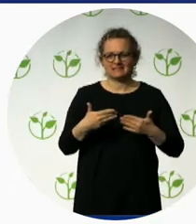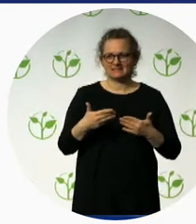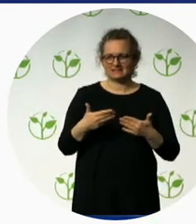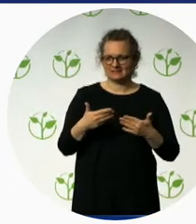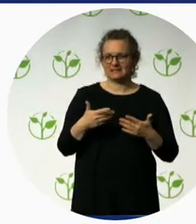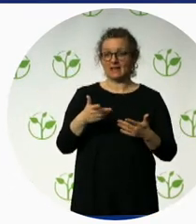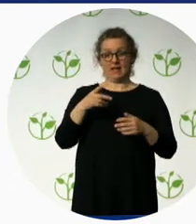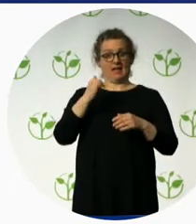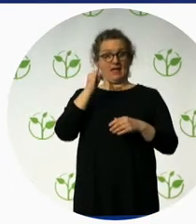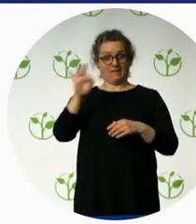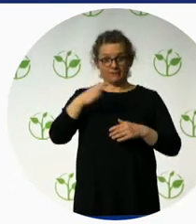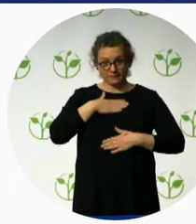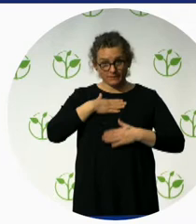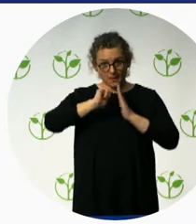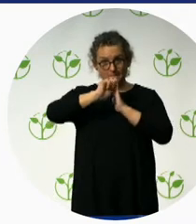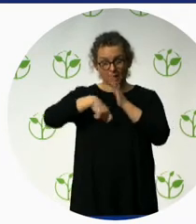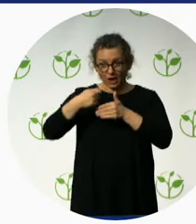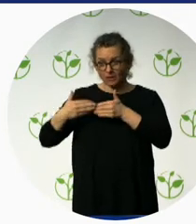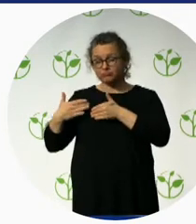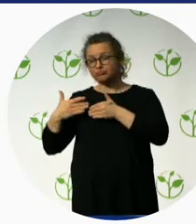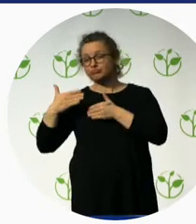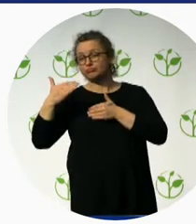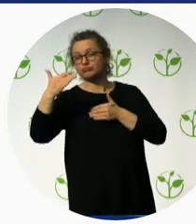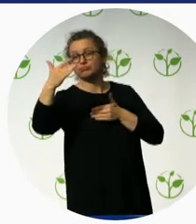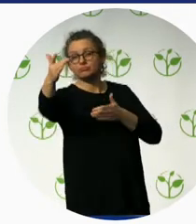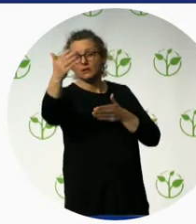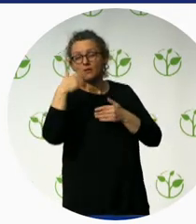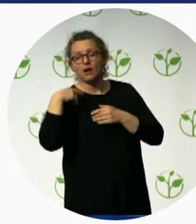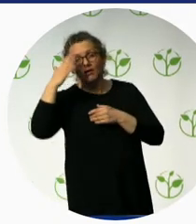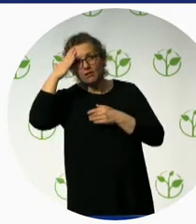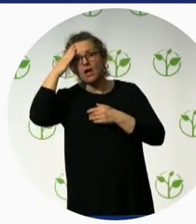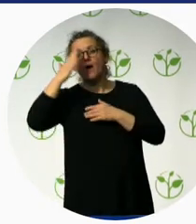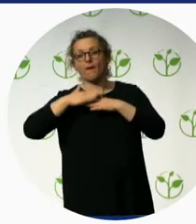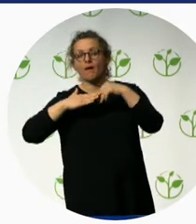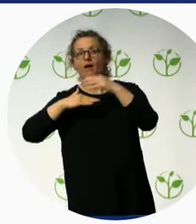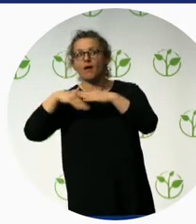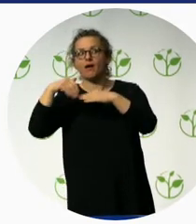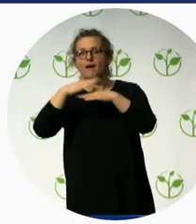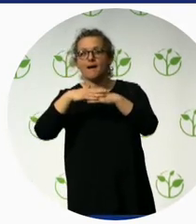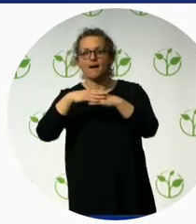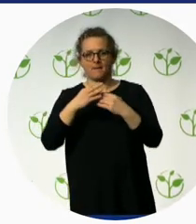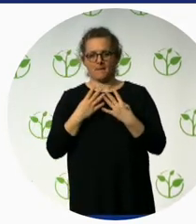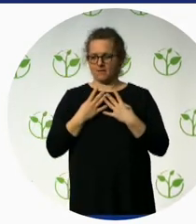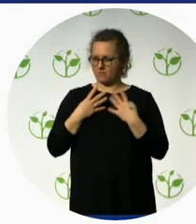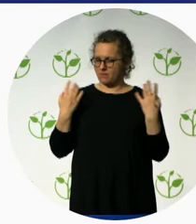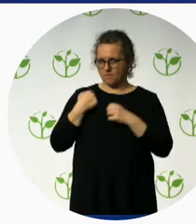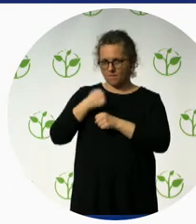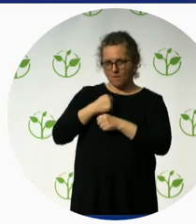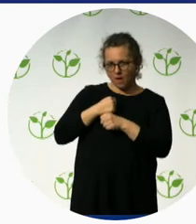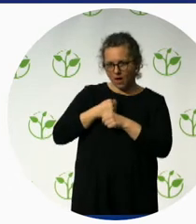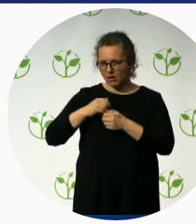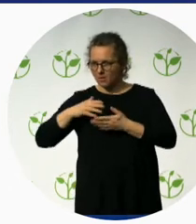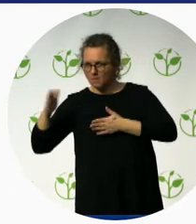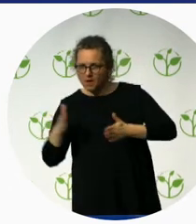culture, the way we act, the performance, and the plan of action is inclusive. So,